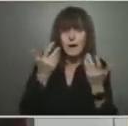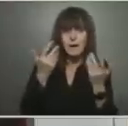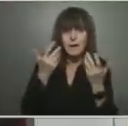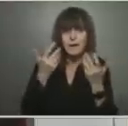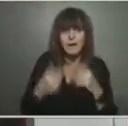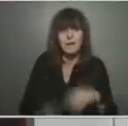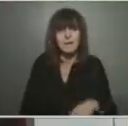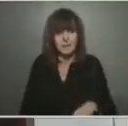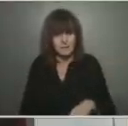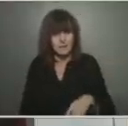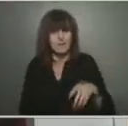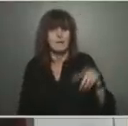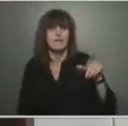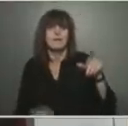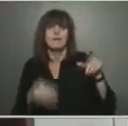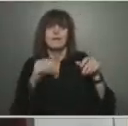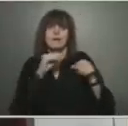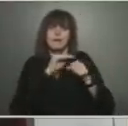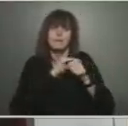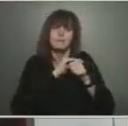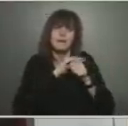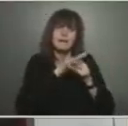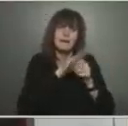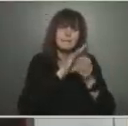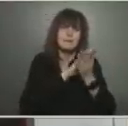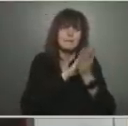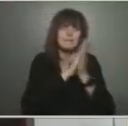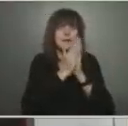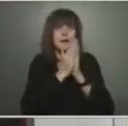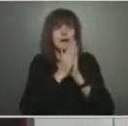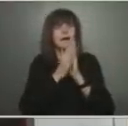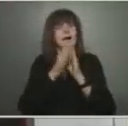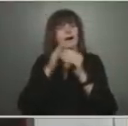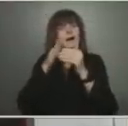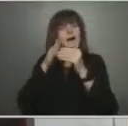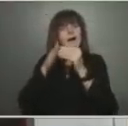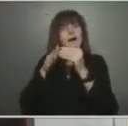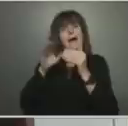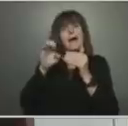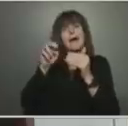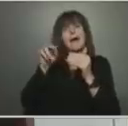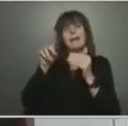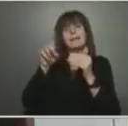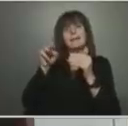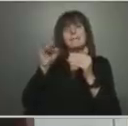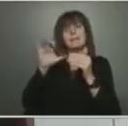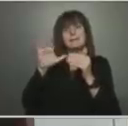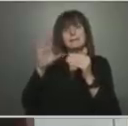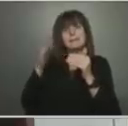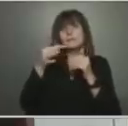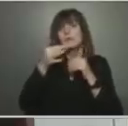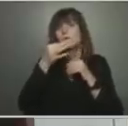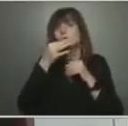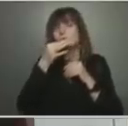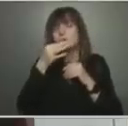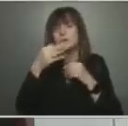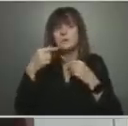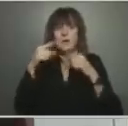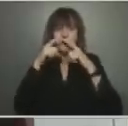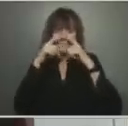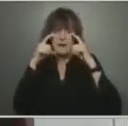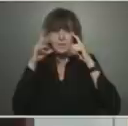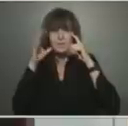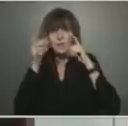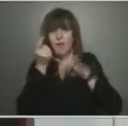you want to see before saying, you know, we can lift the masking requirement, we can lift all of the physical distancing